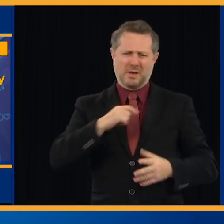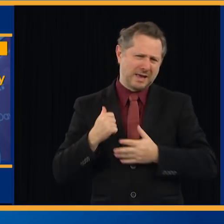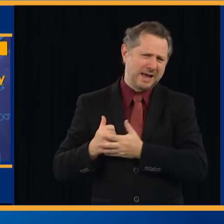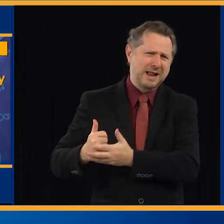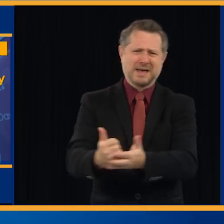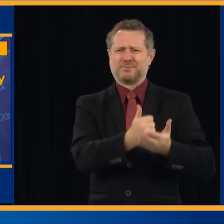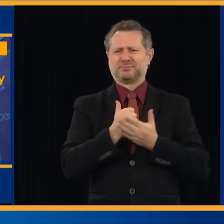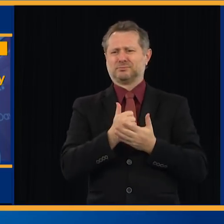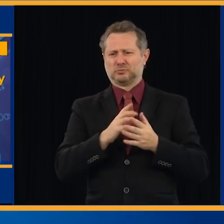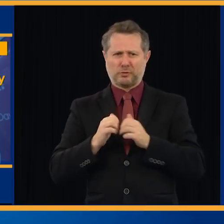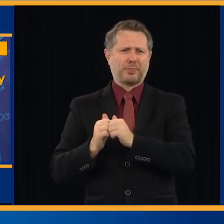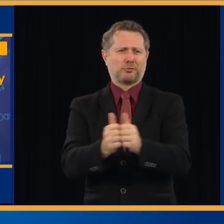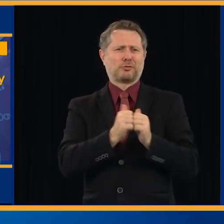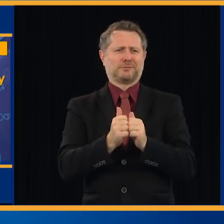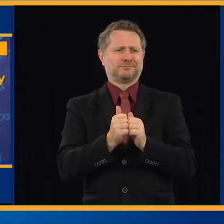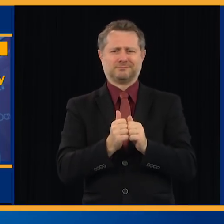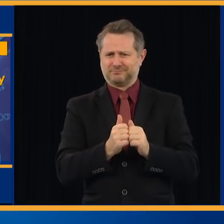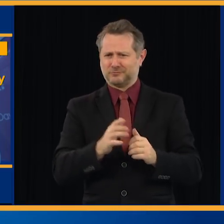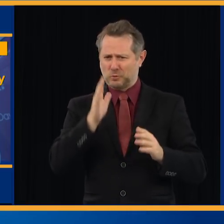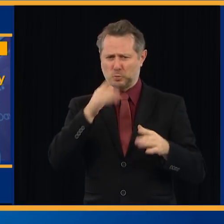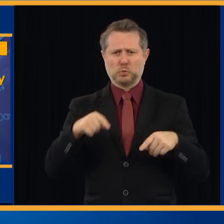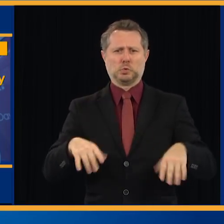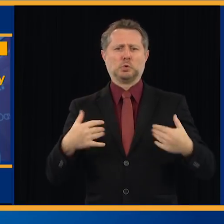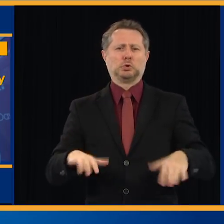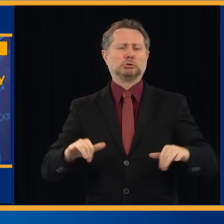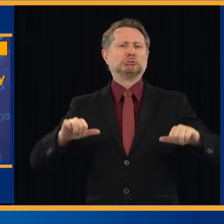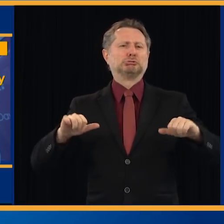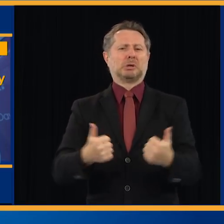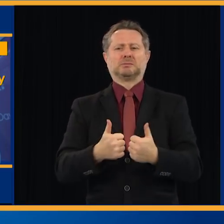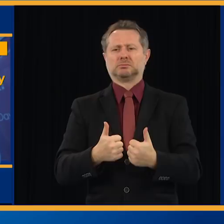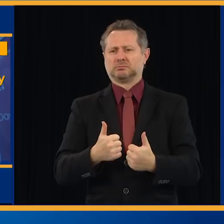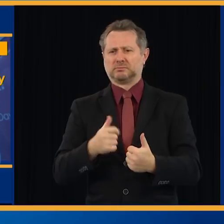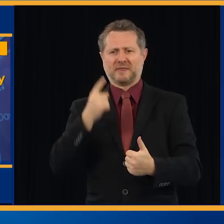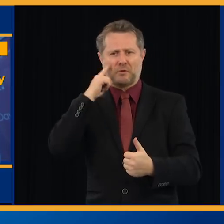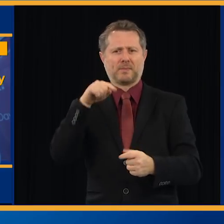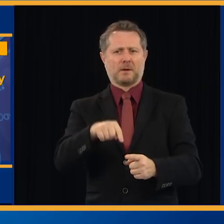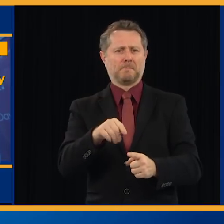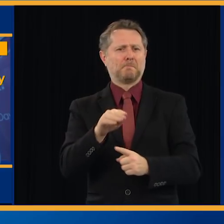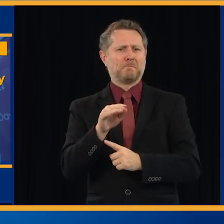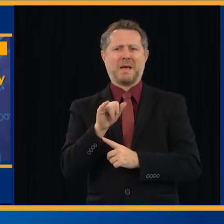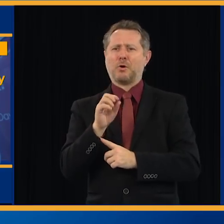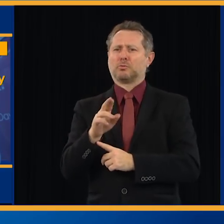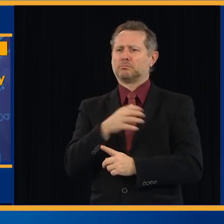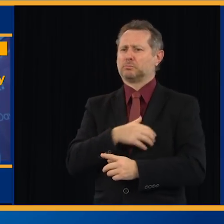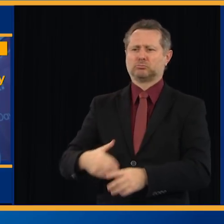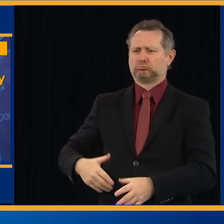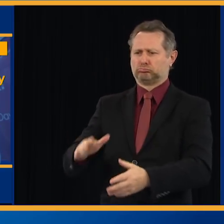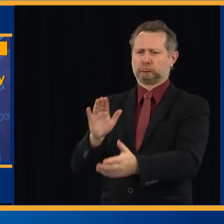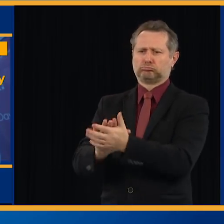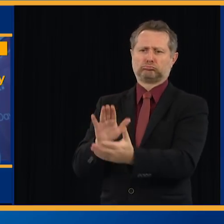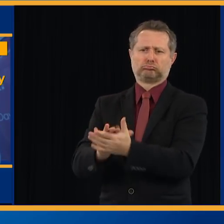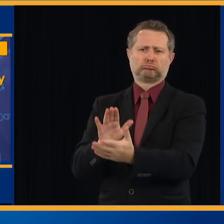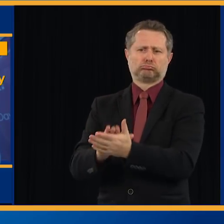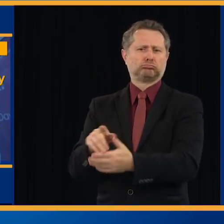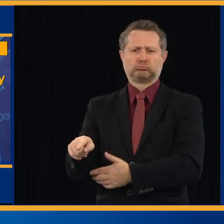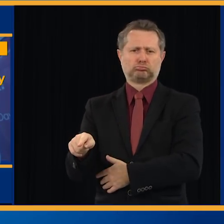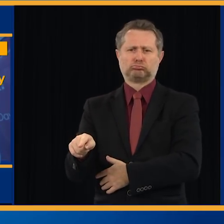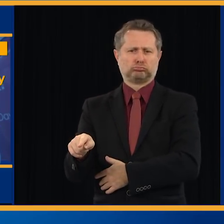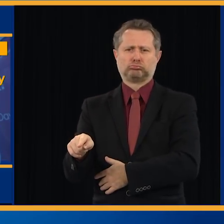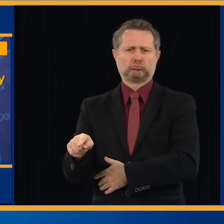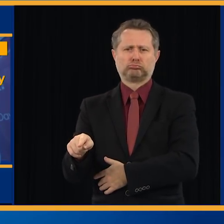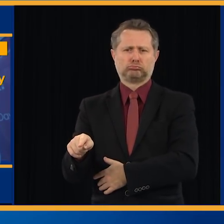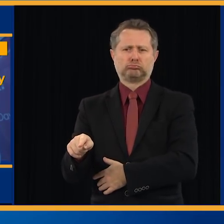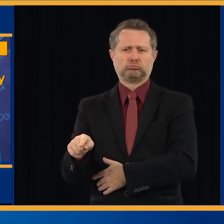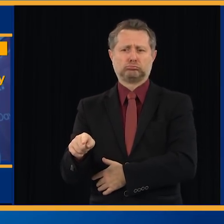But it's a heck of an undertaking for the mayor, and I applaud him for his